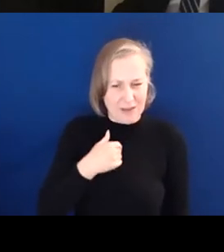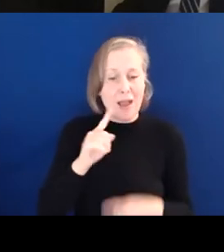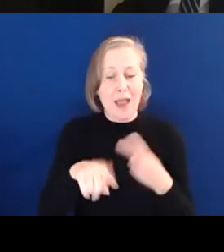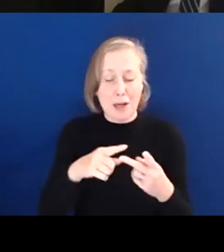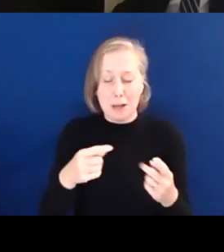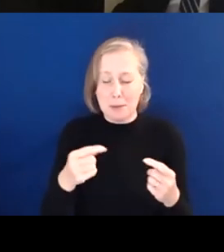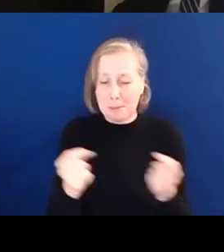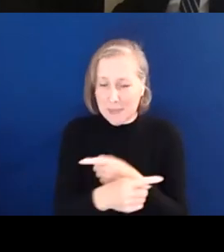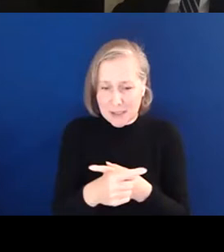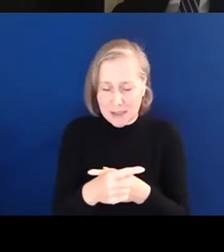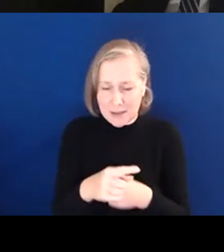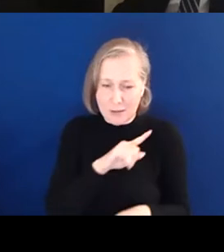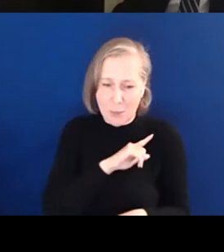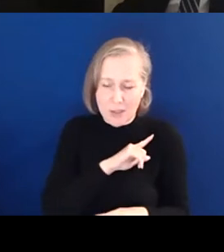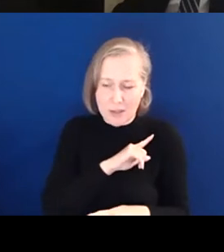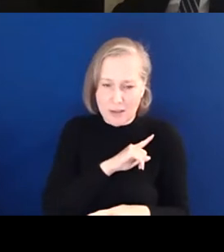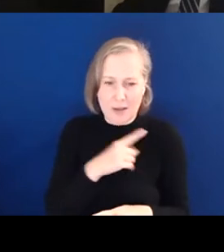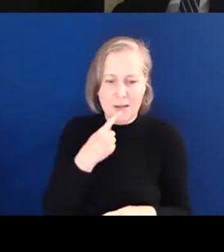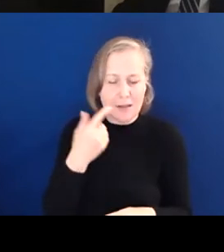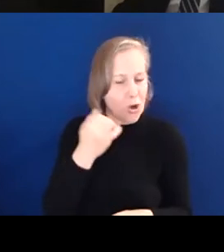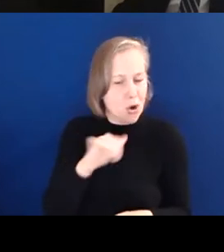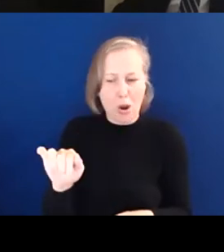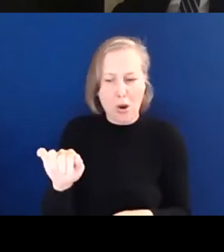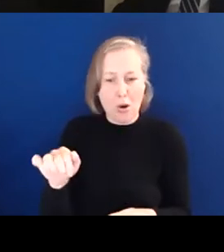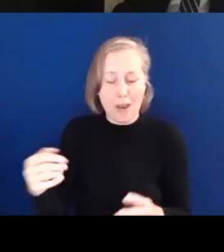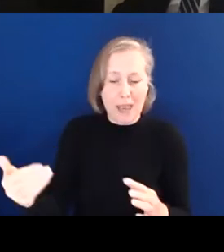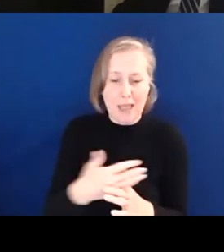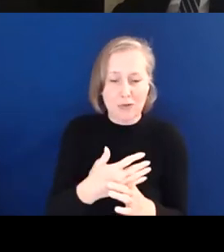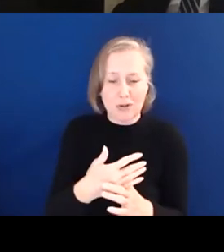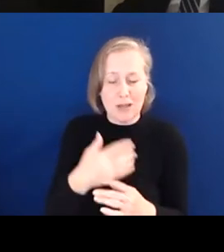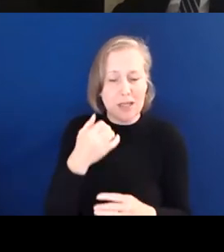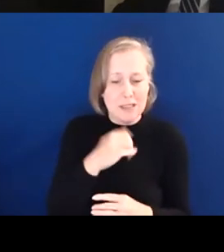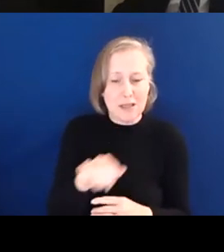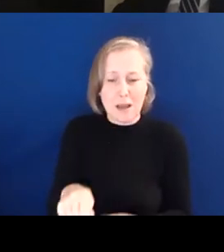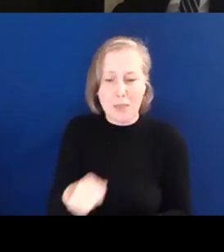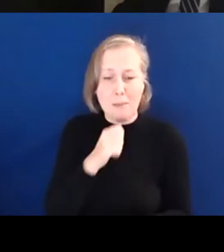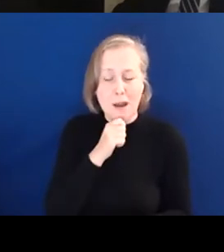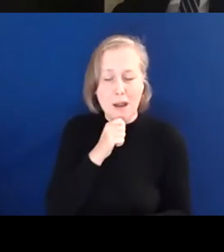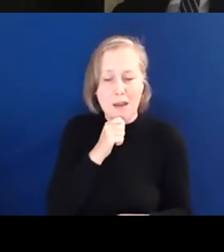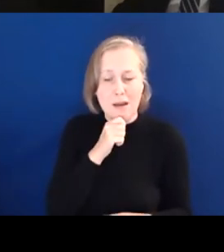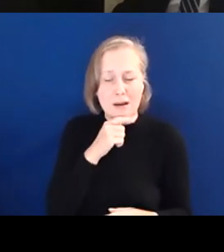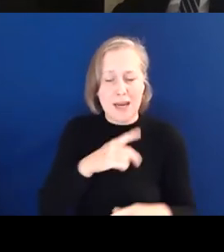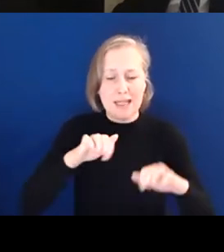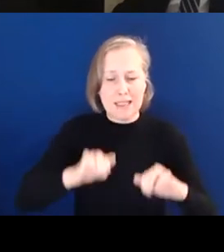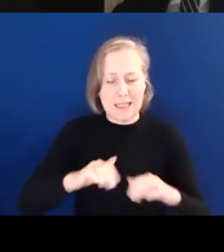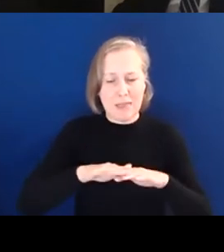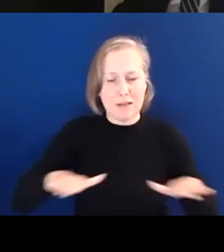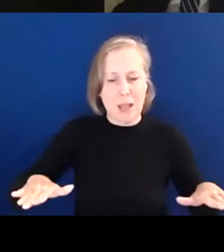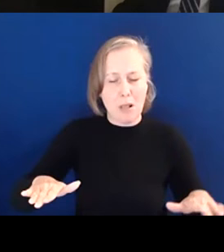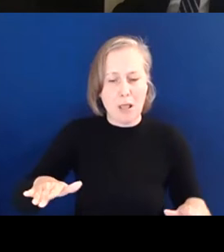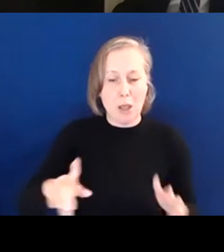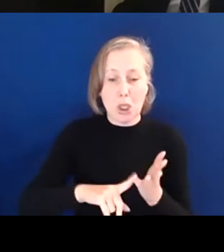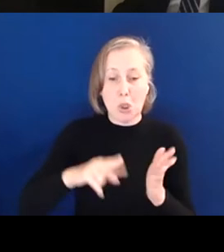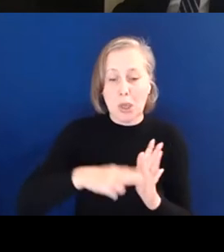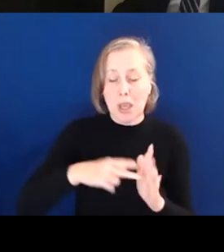The minister was denied entry, denied the mic and denied a seat at the table. The UN report on the environment and disabled